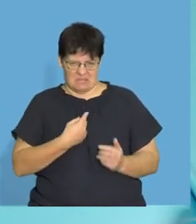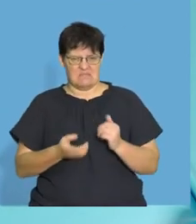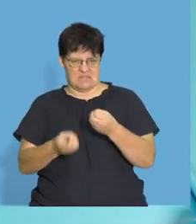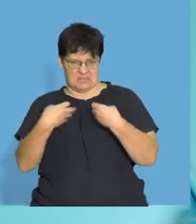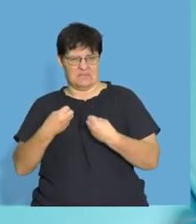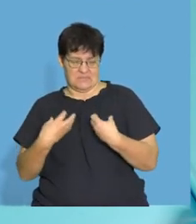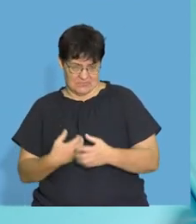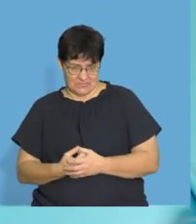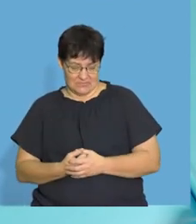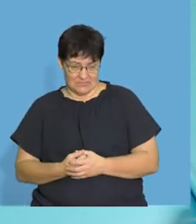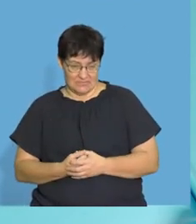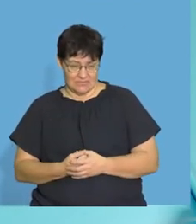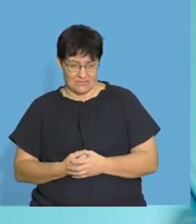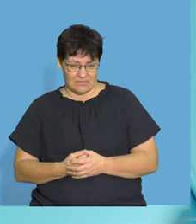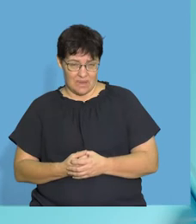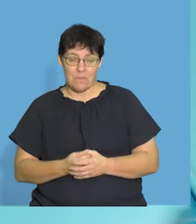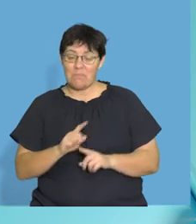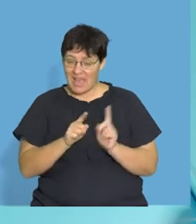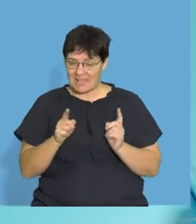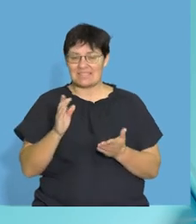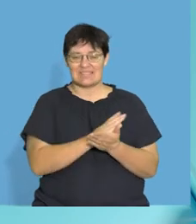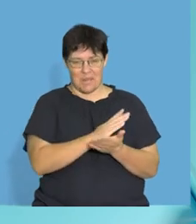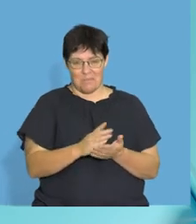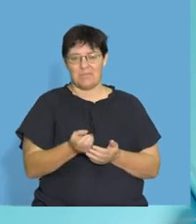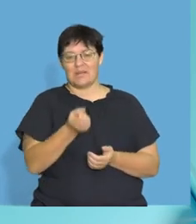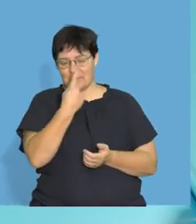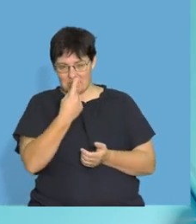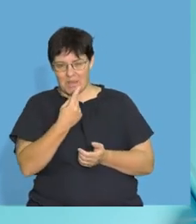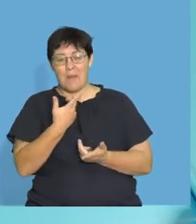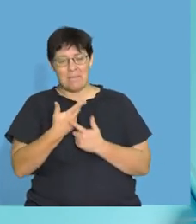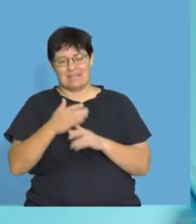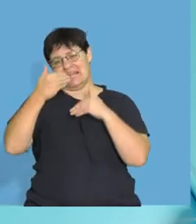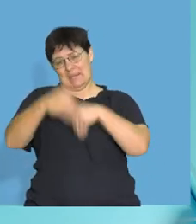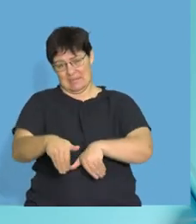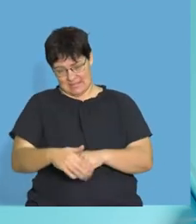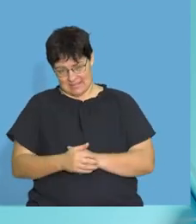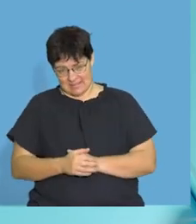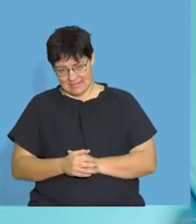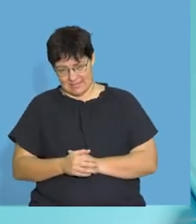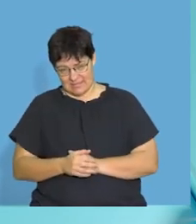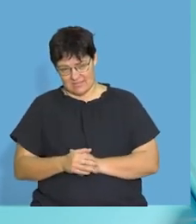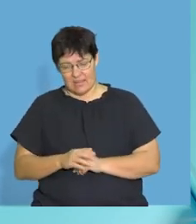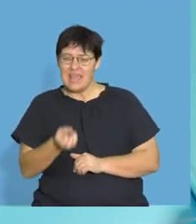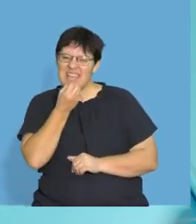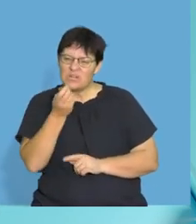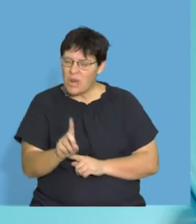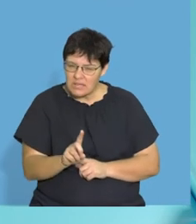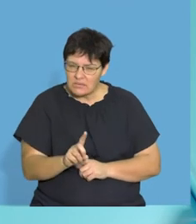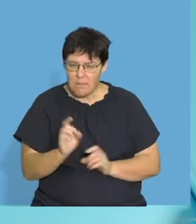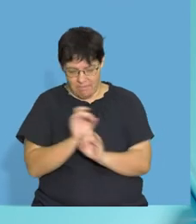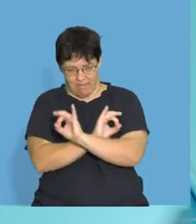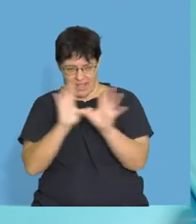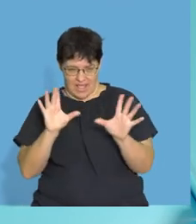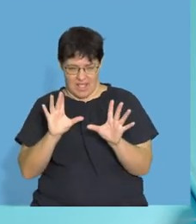and little things inside of our intestines are going to help us with it, but we do need them in small amounts. So have a look at it,